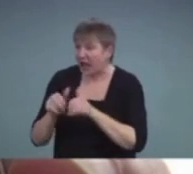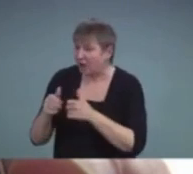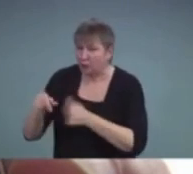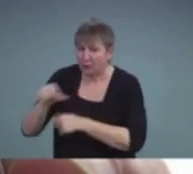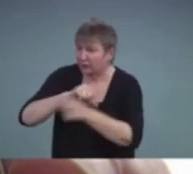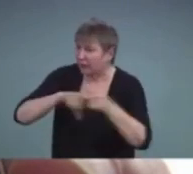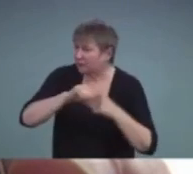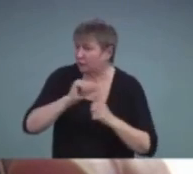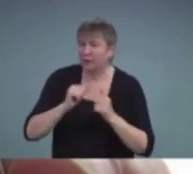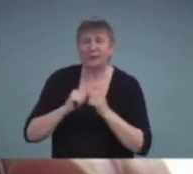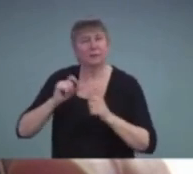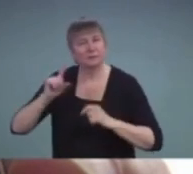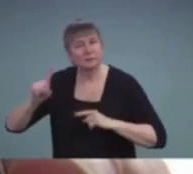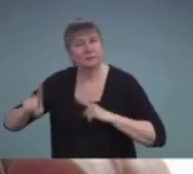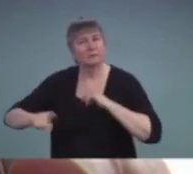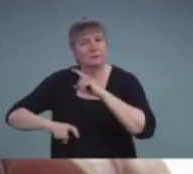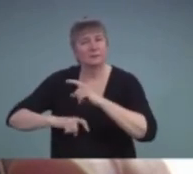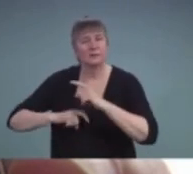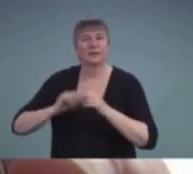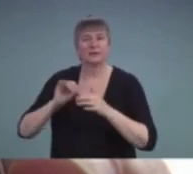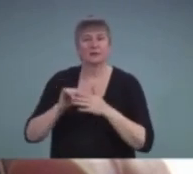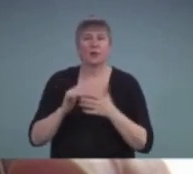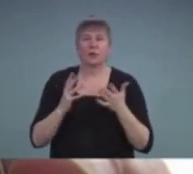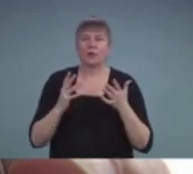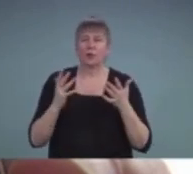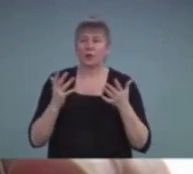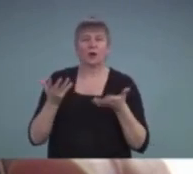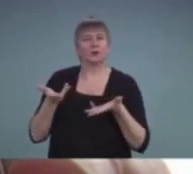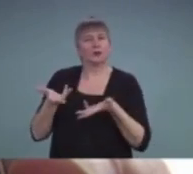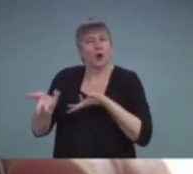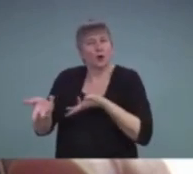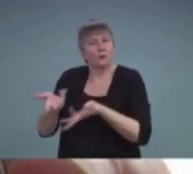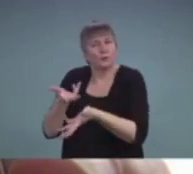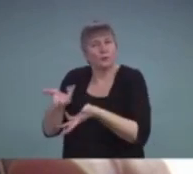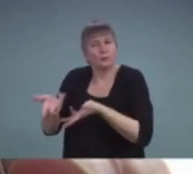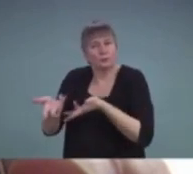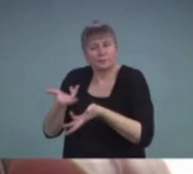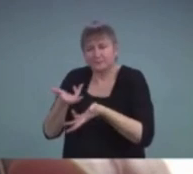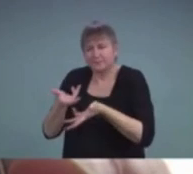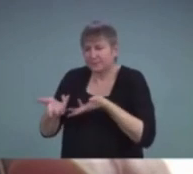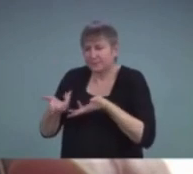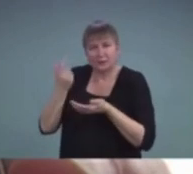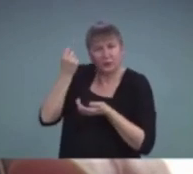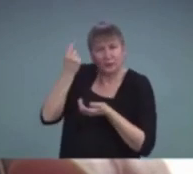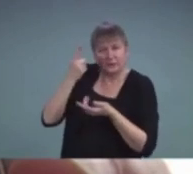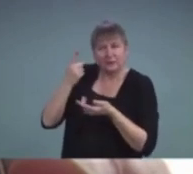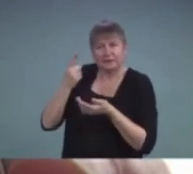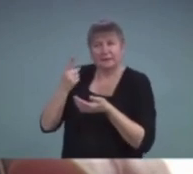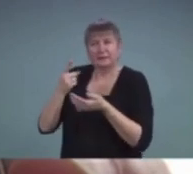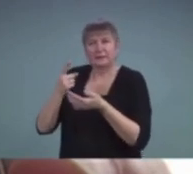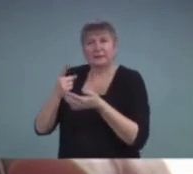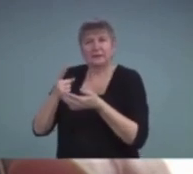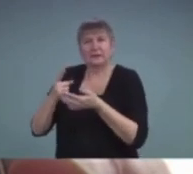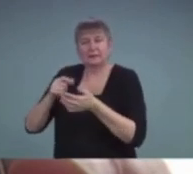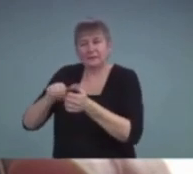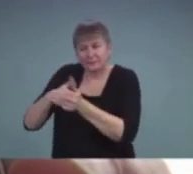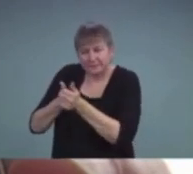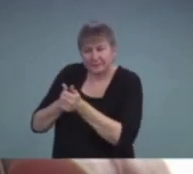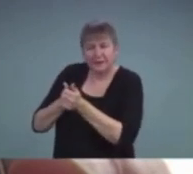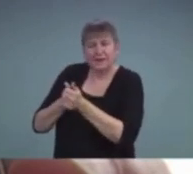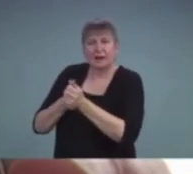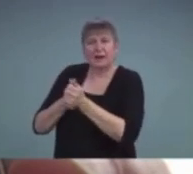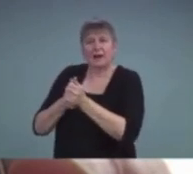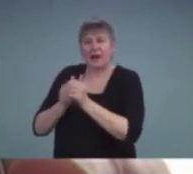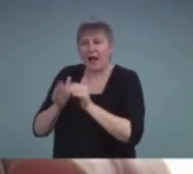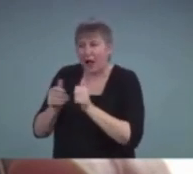well. So just some conversation that we can have to understand some of the underlying precepts of how these children